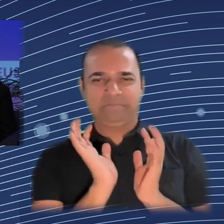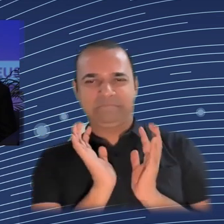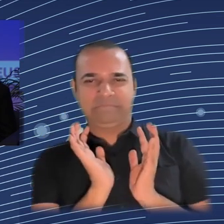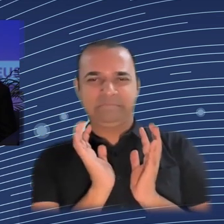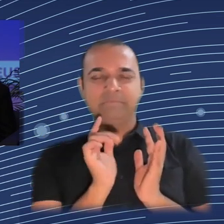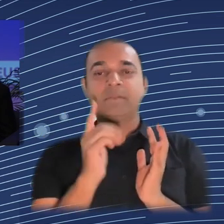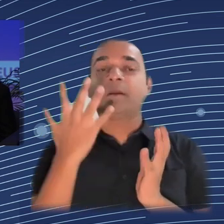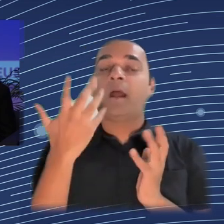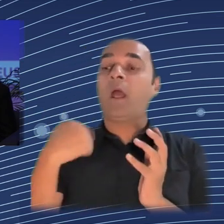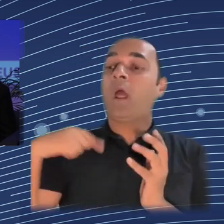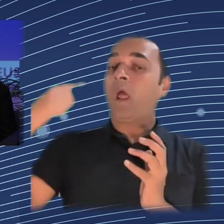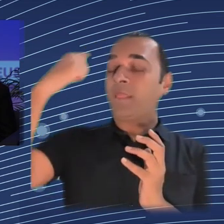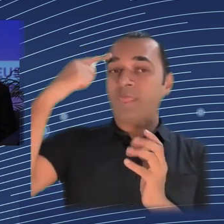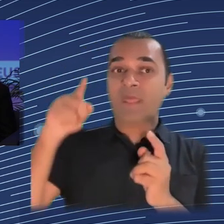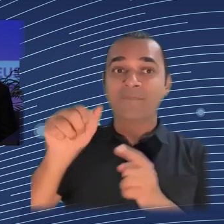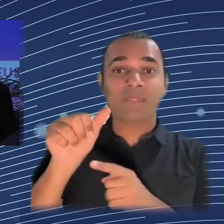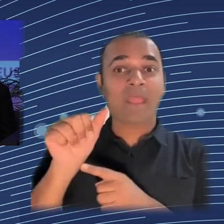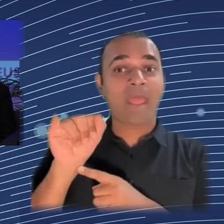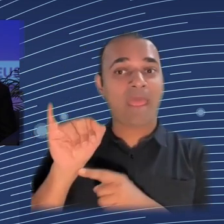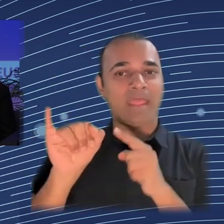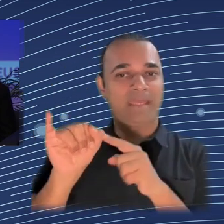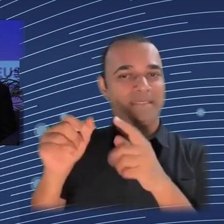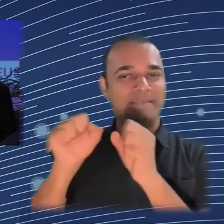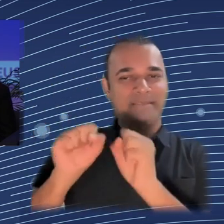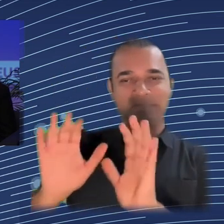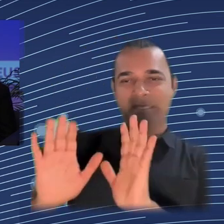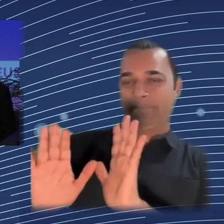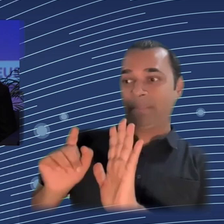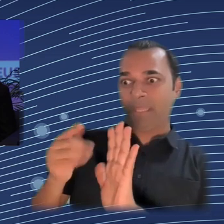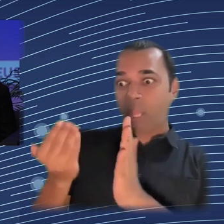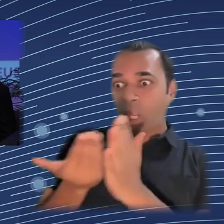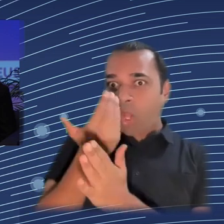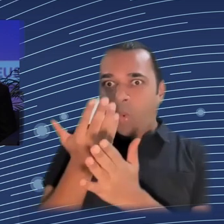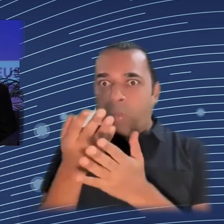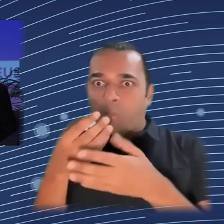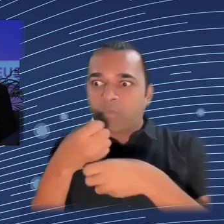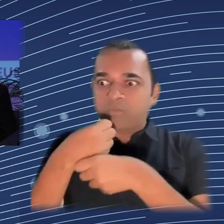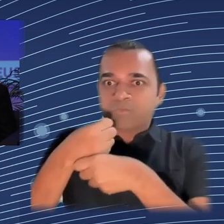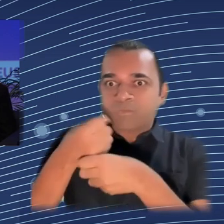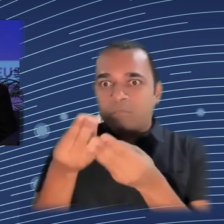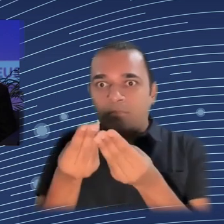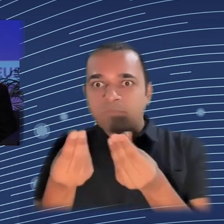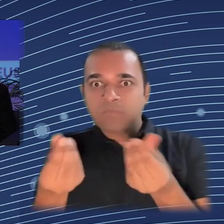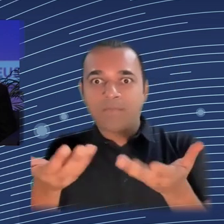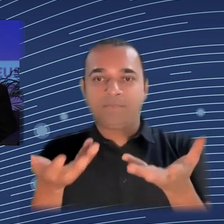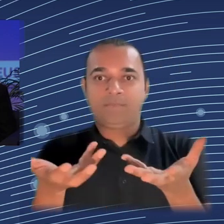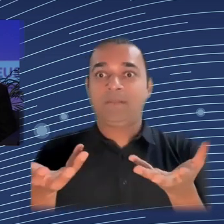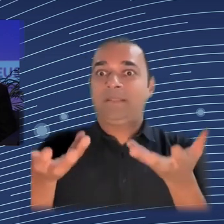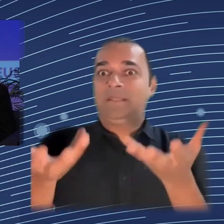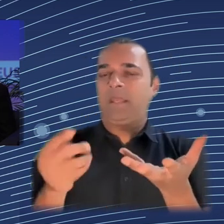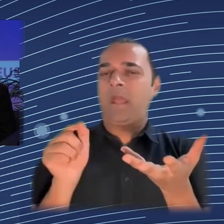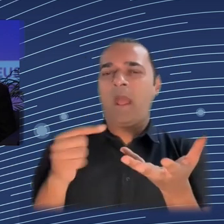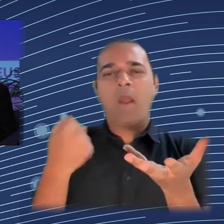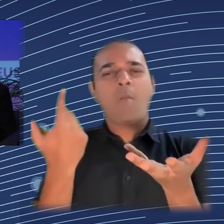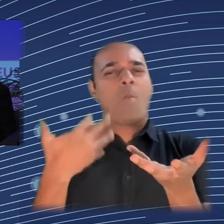them like new products. So, let's think about buying a new electric appliance. When we buy